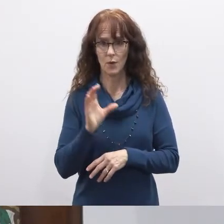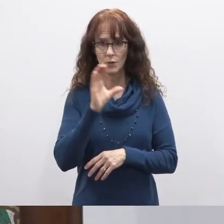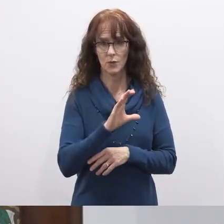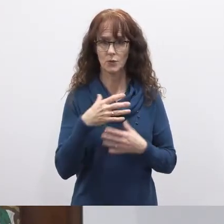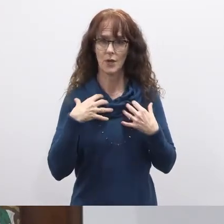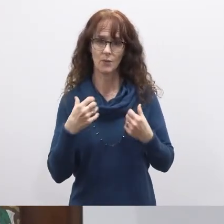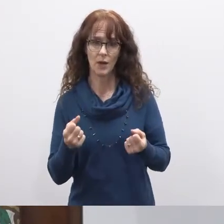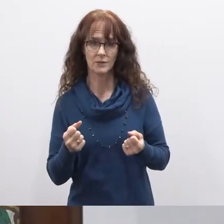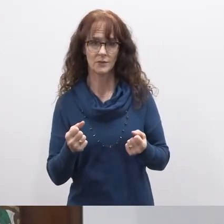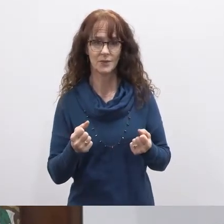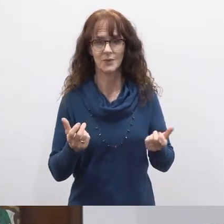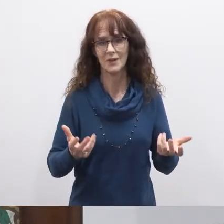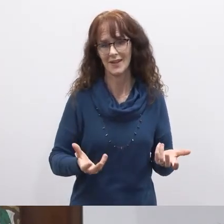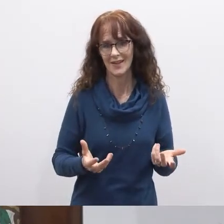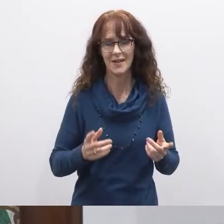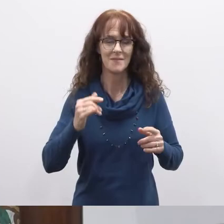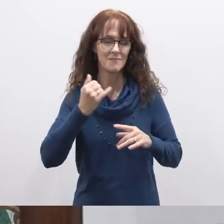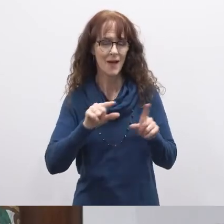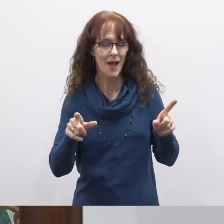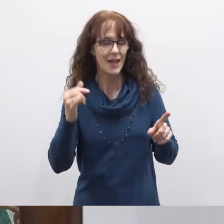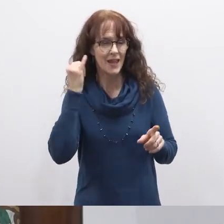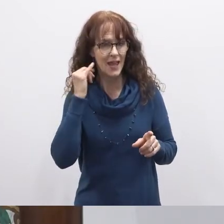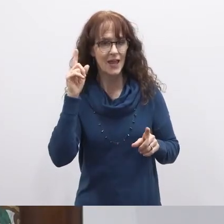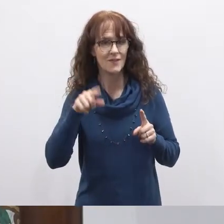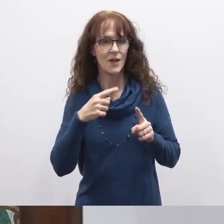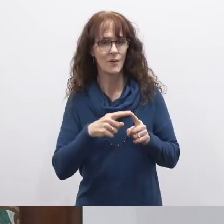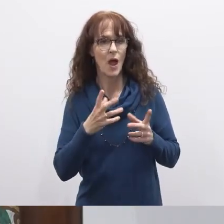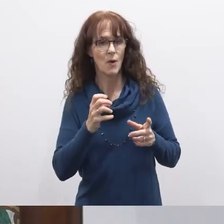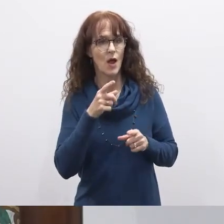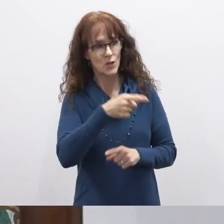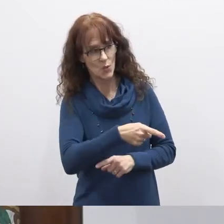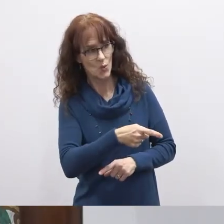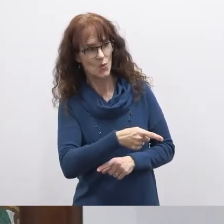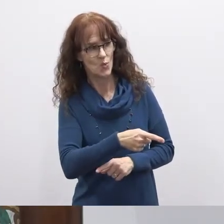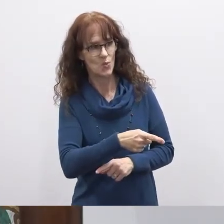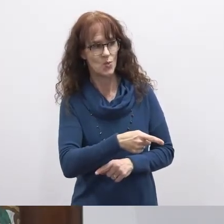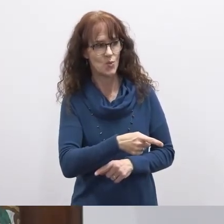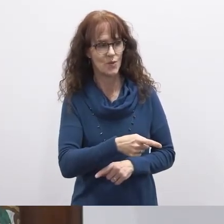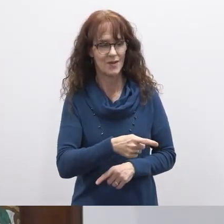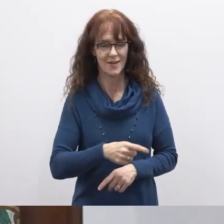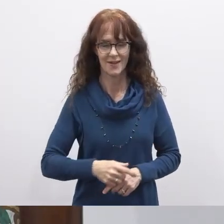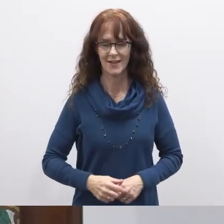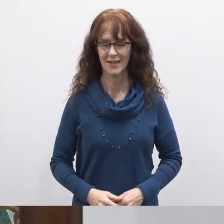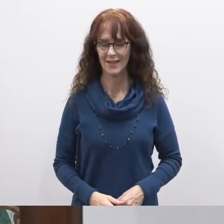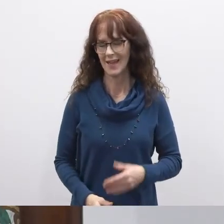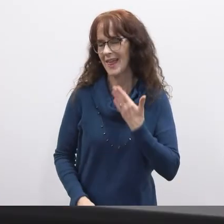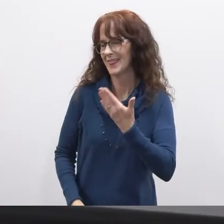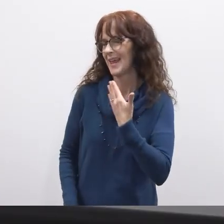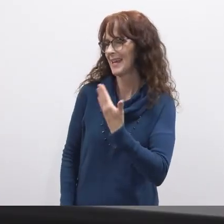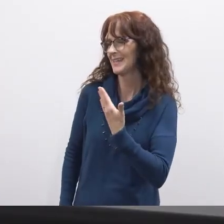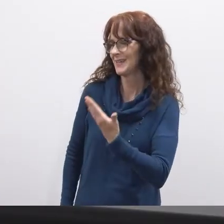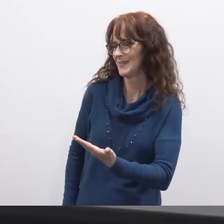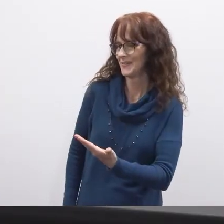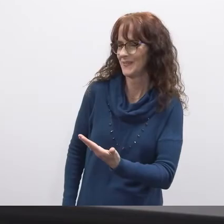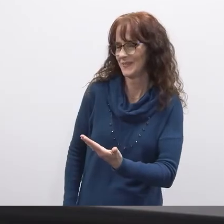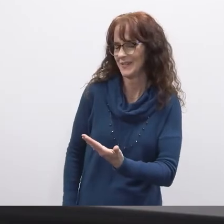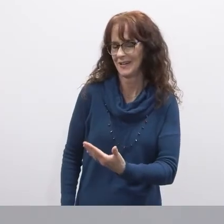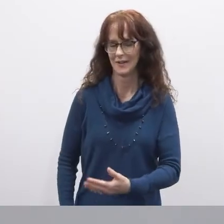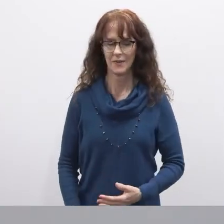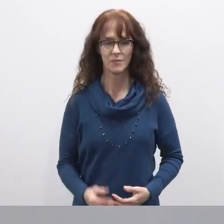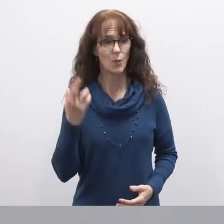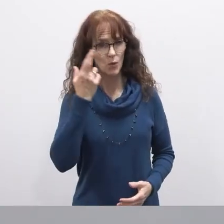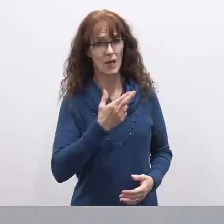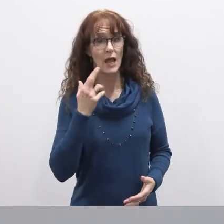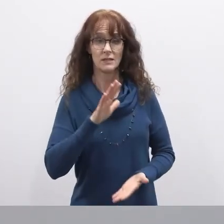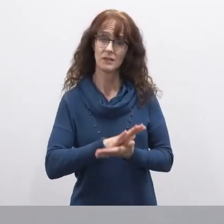rescue but uh and when we do i want you to be the one uh andrew thank you andrew we realize